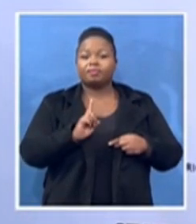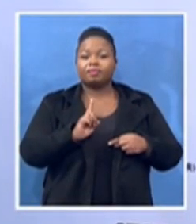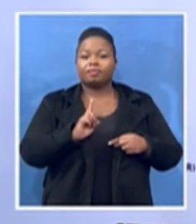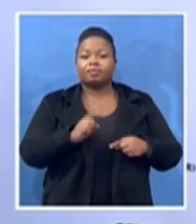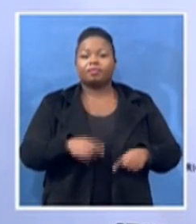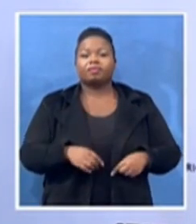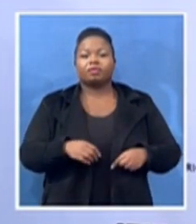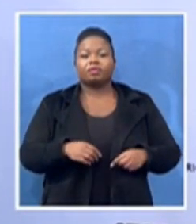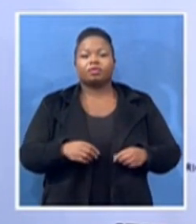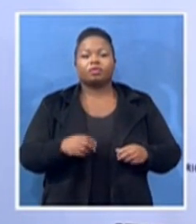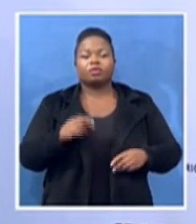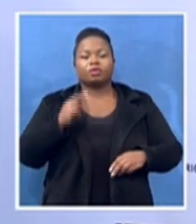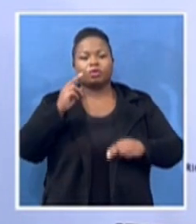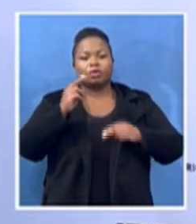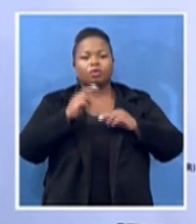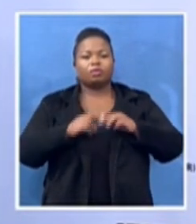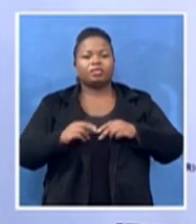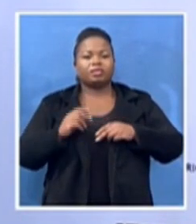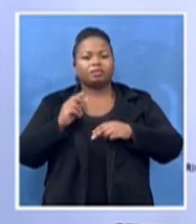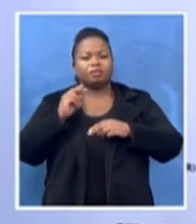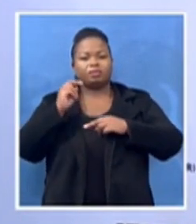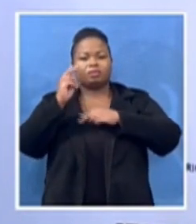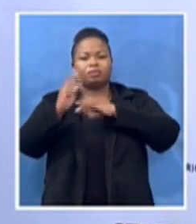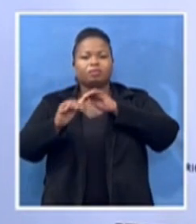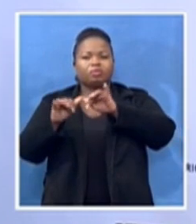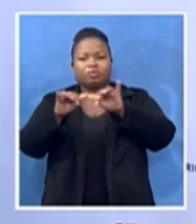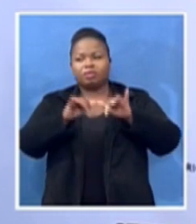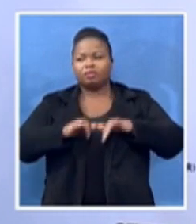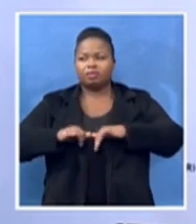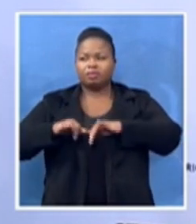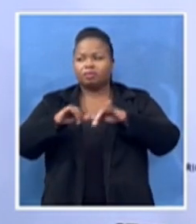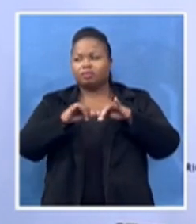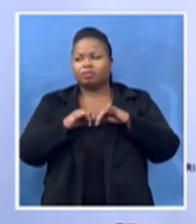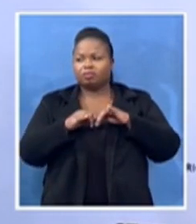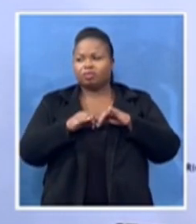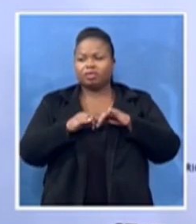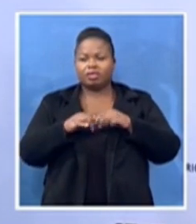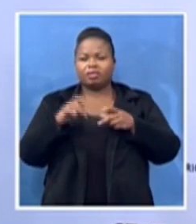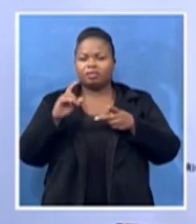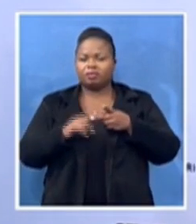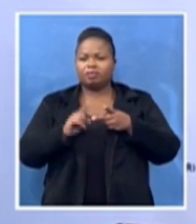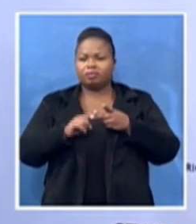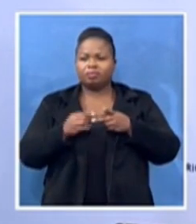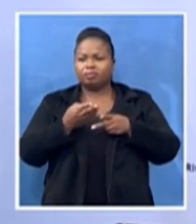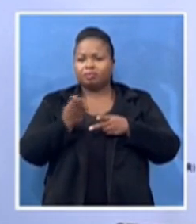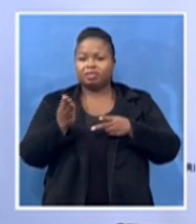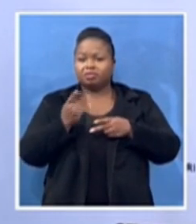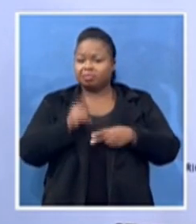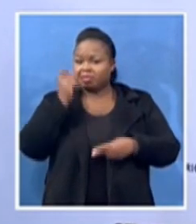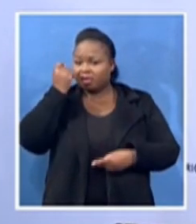But also, she understood the issues of the land.